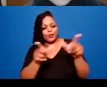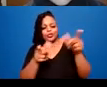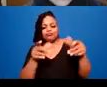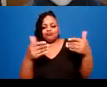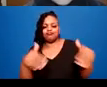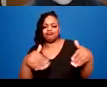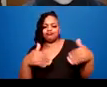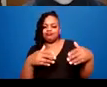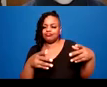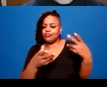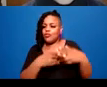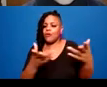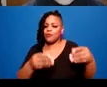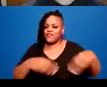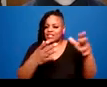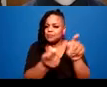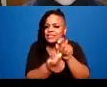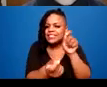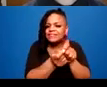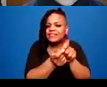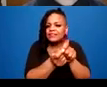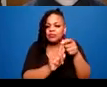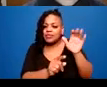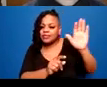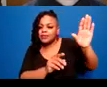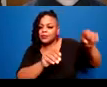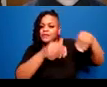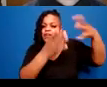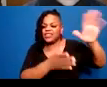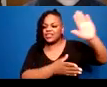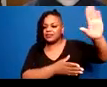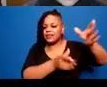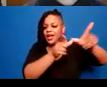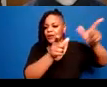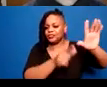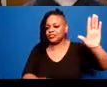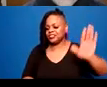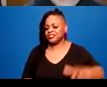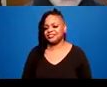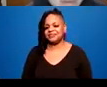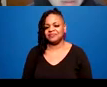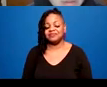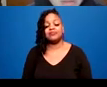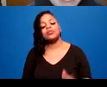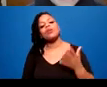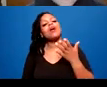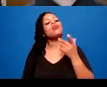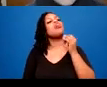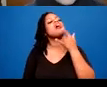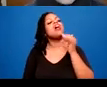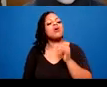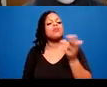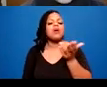In that could look would be for staff members giving